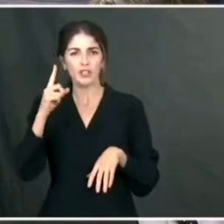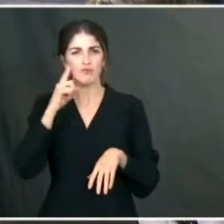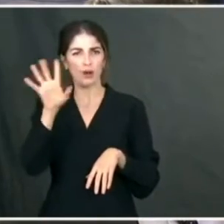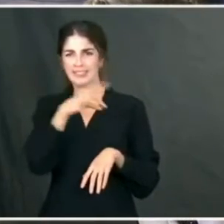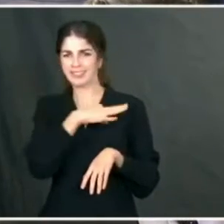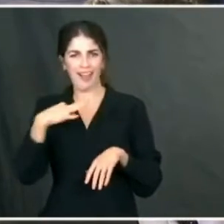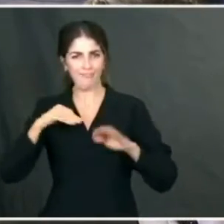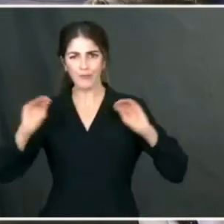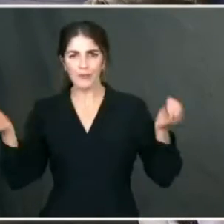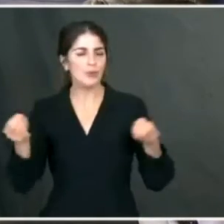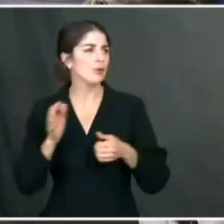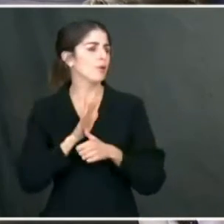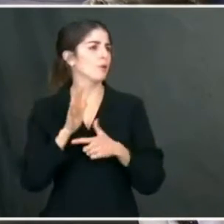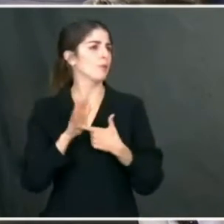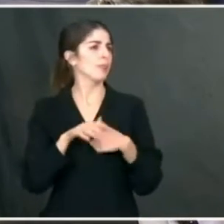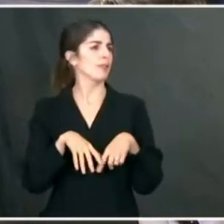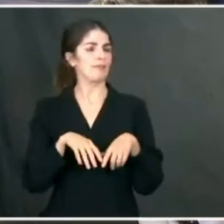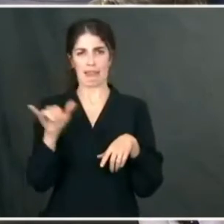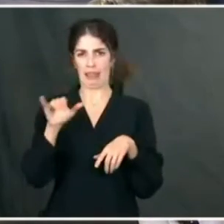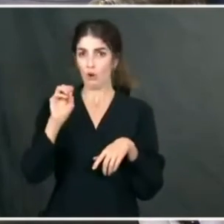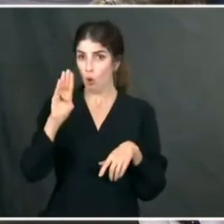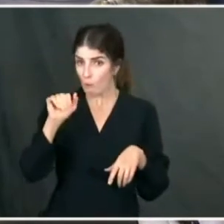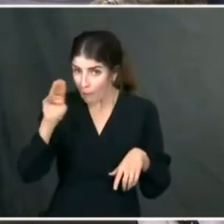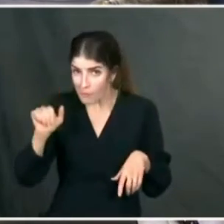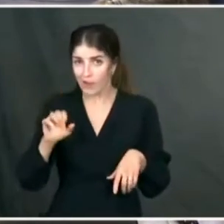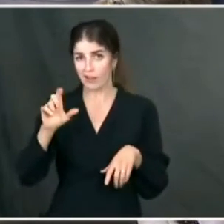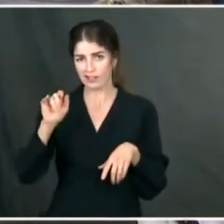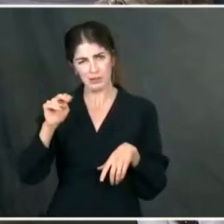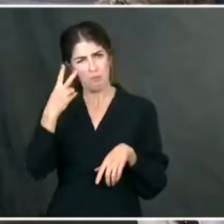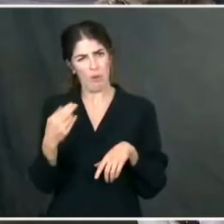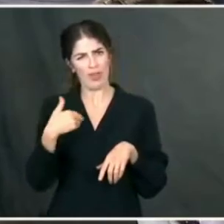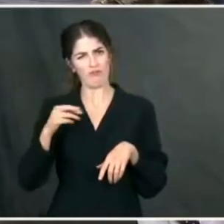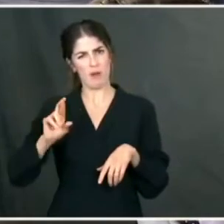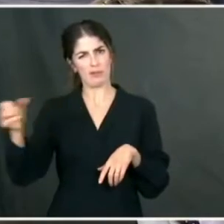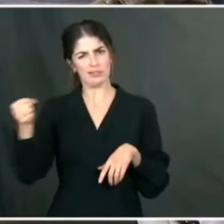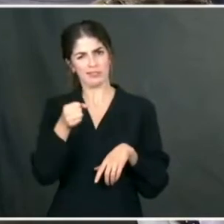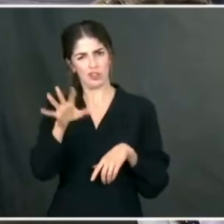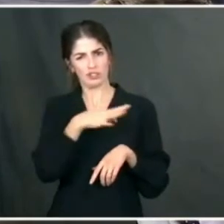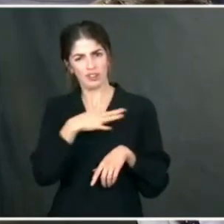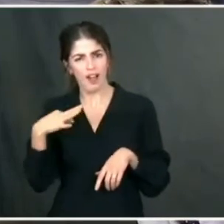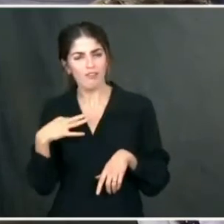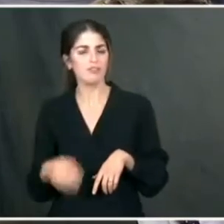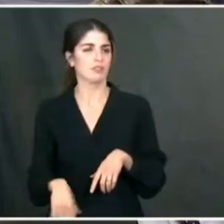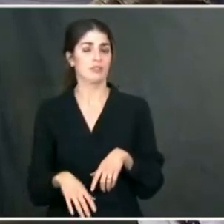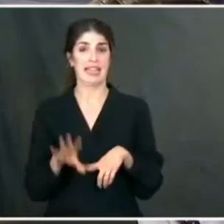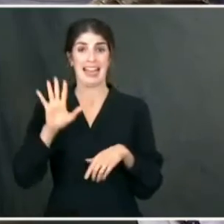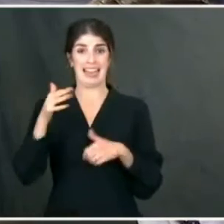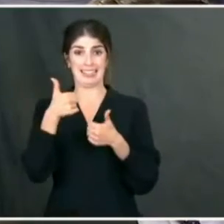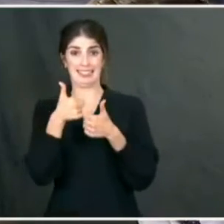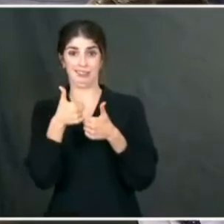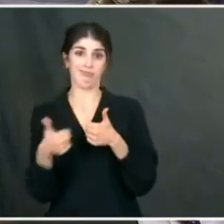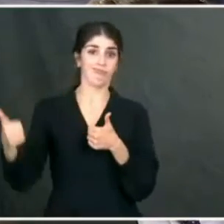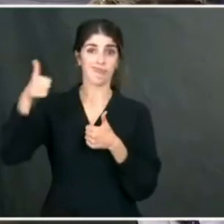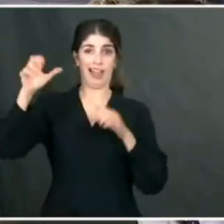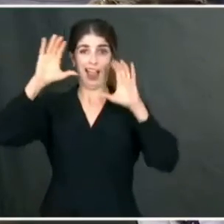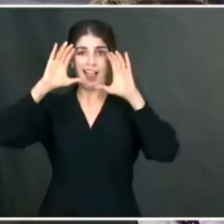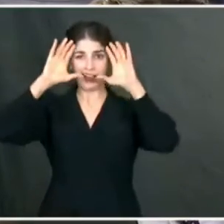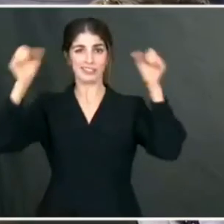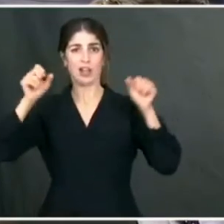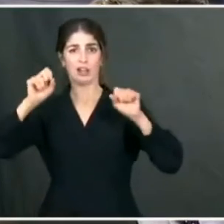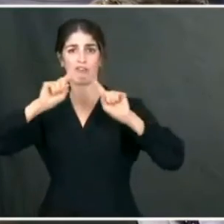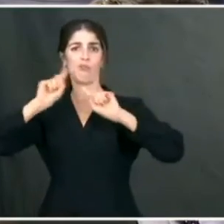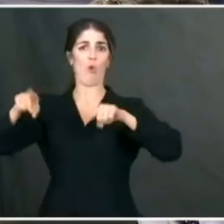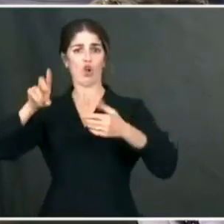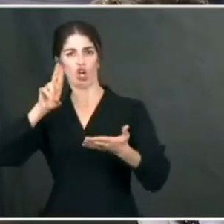I think President Clinton had. You know, the executive orders that he's come out the gate have been largely designed at